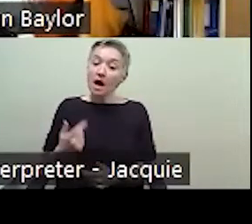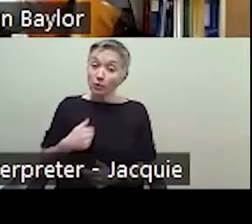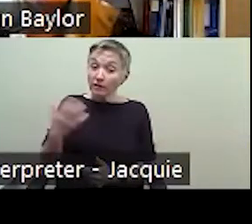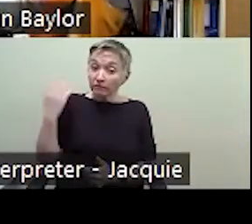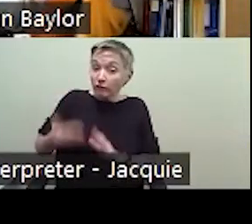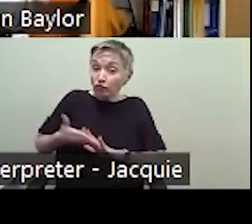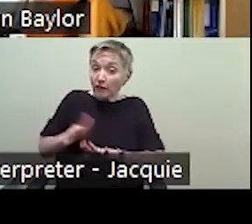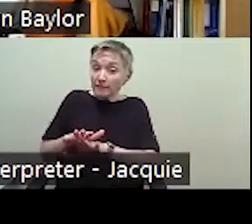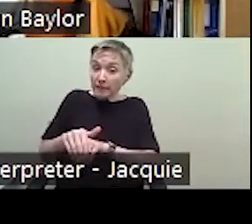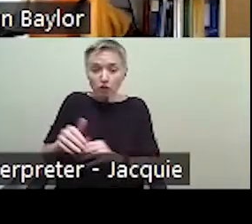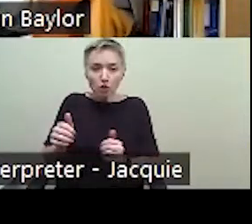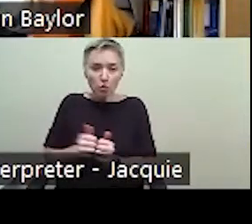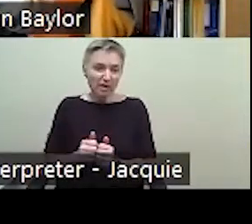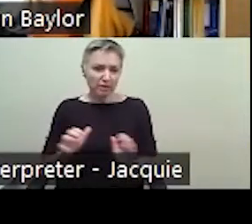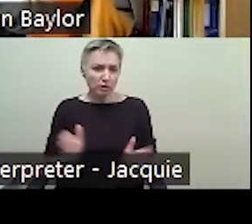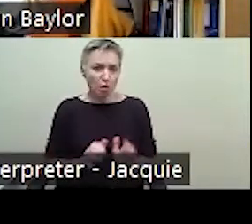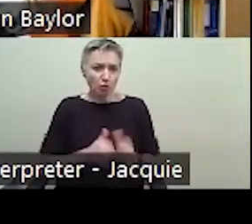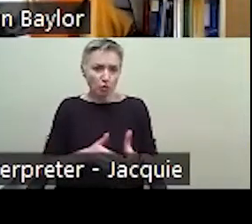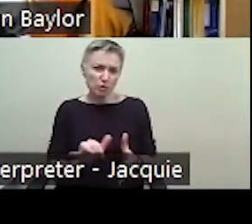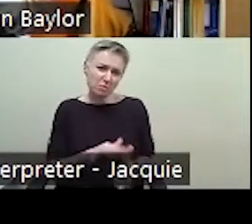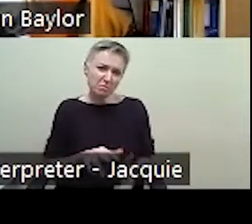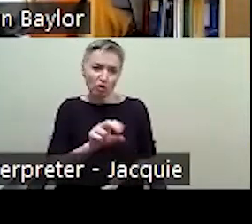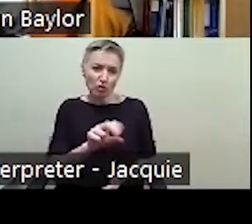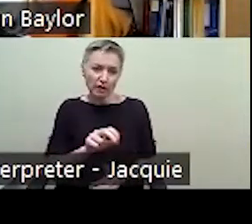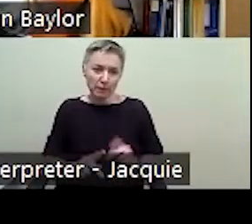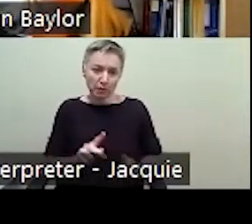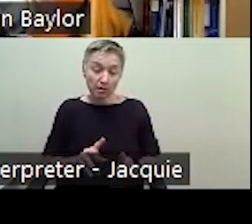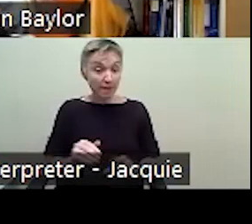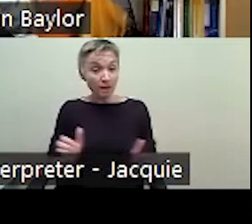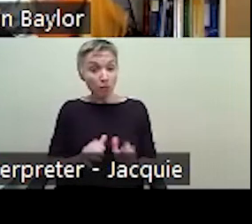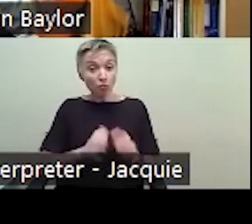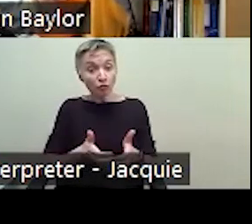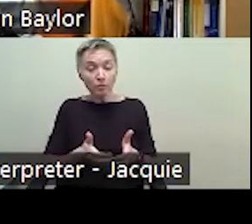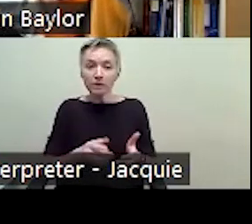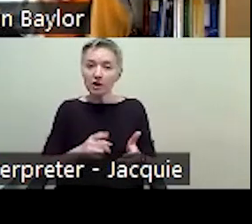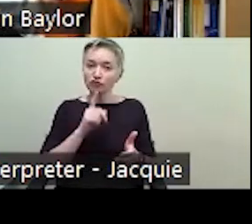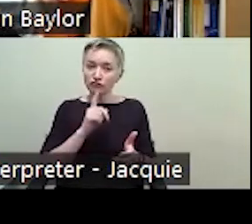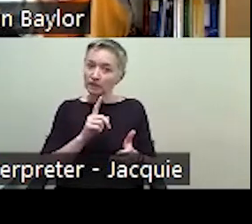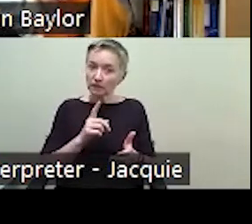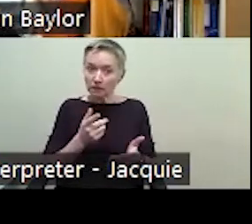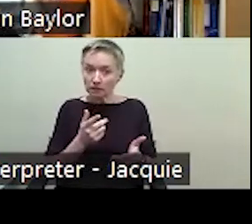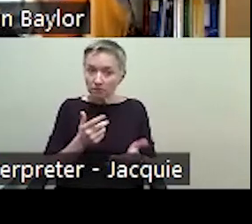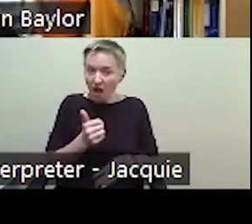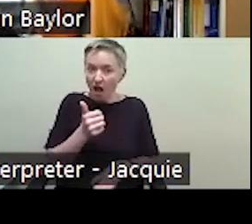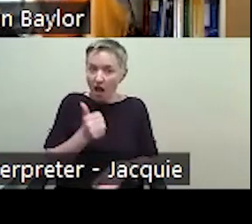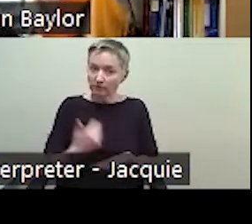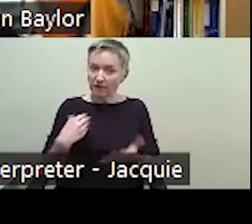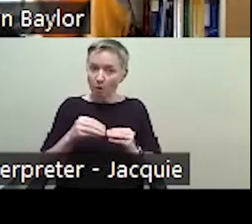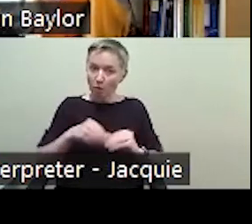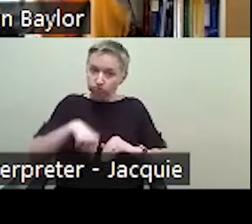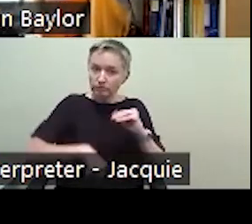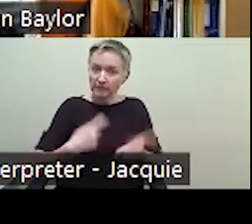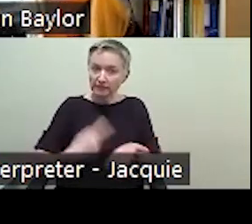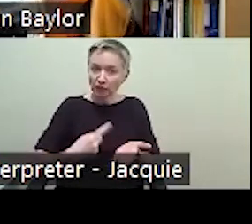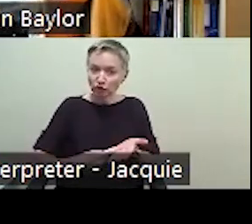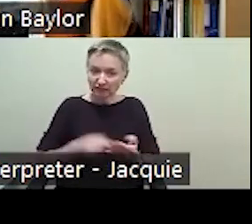participants, um, and the small group did allow for some really in-depth discussion during the debrief about this.